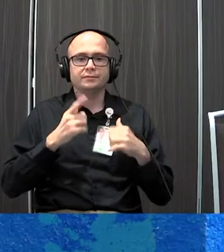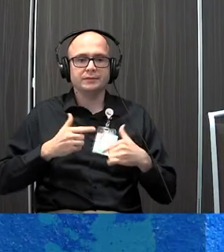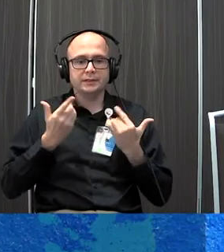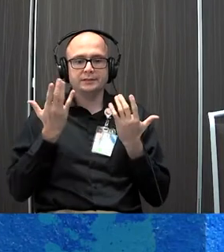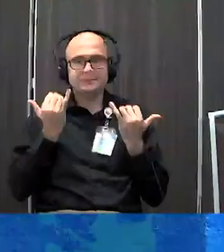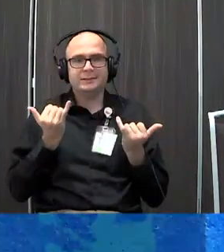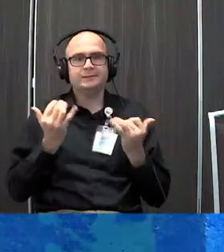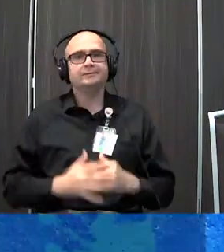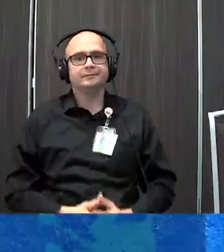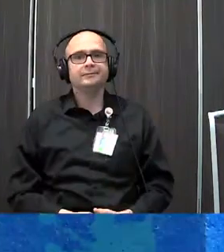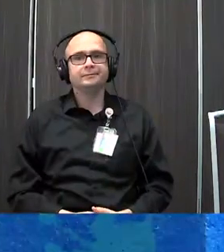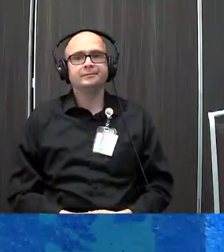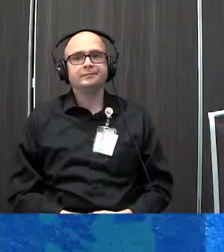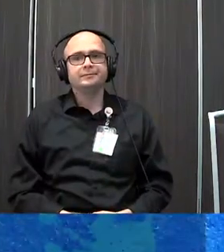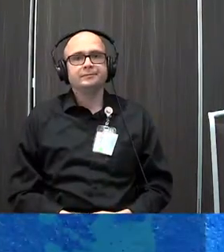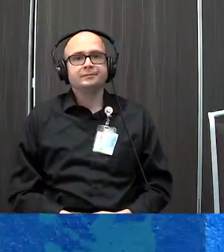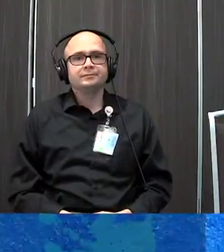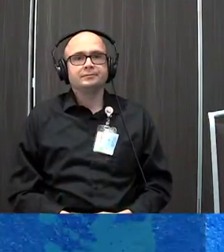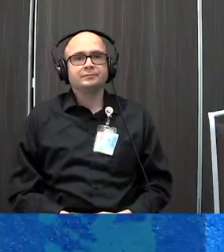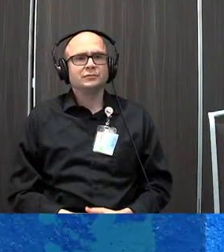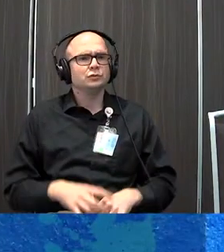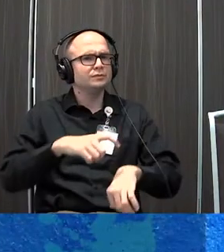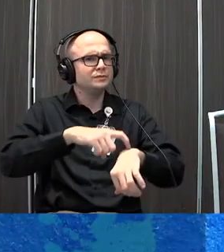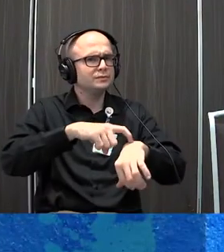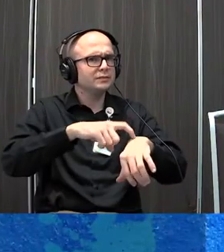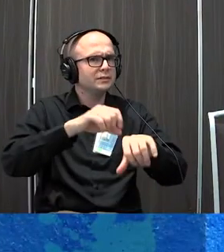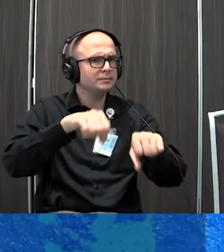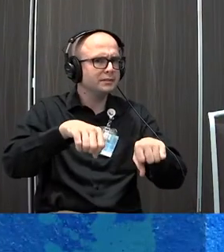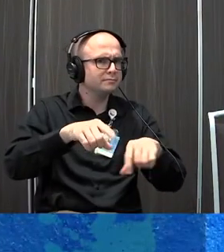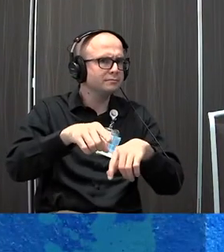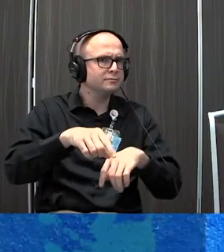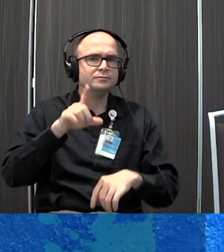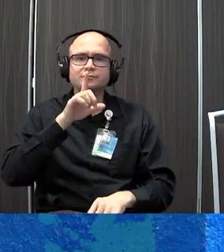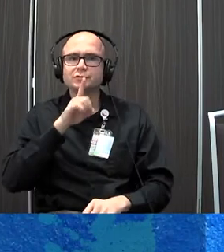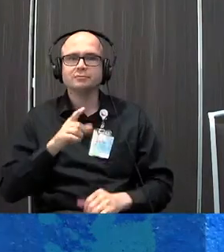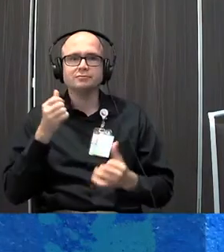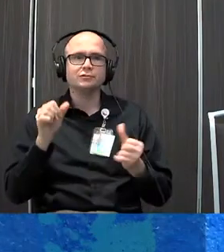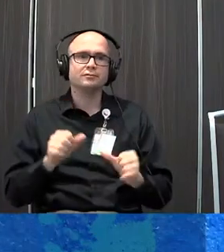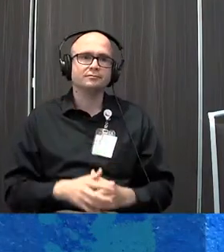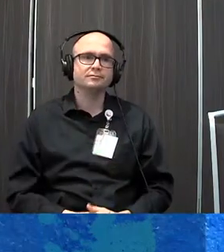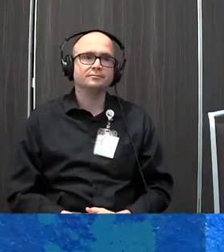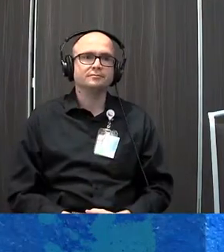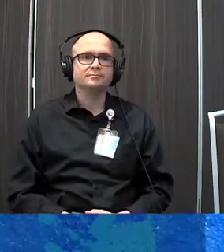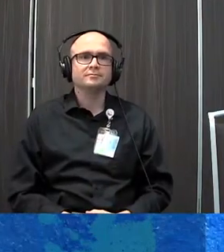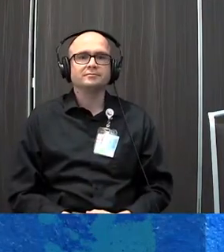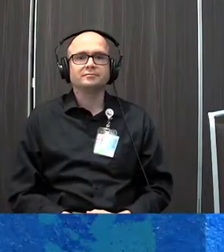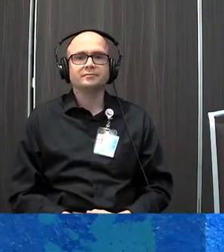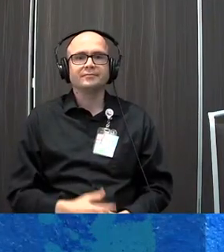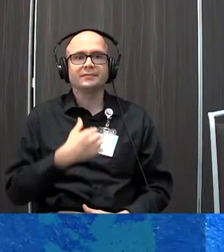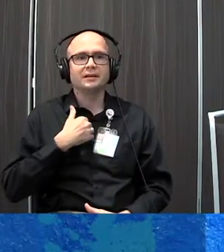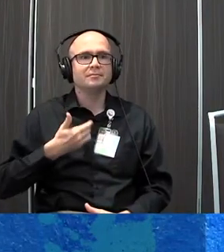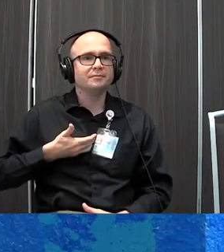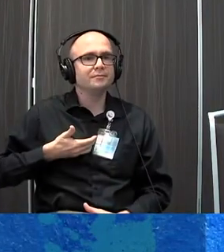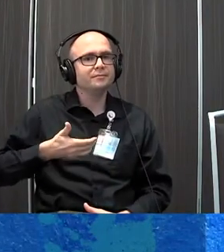in the moment. Do we have time for an exercise? Sure. Let's try it. All right. So I'm going to invite you